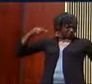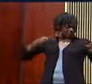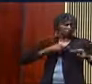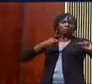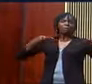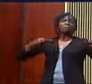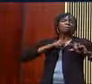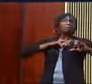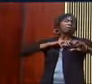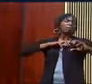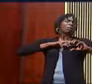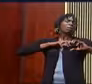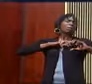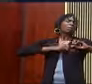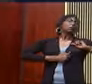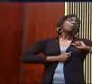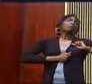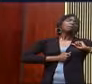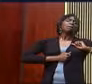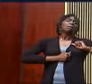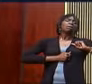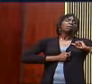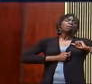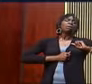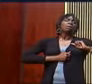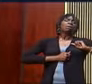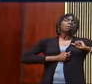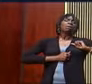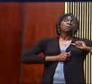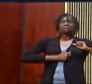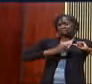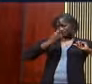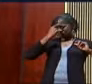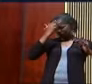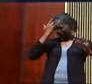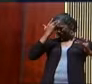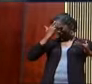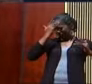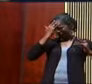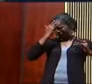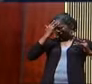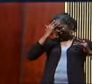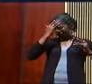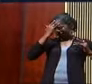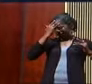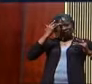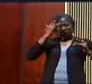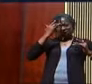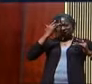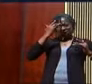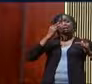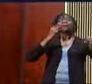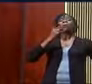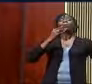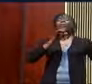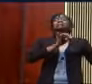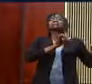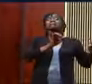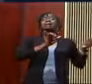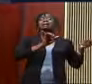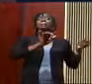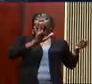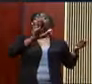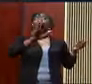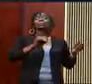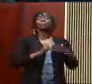heartbroken. Nehemiah knows that his mental health has been compromised. And someone is listening to me right